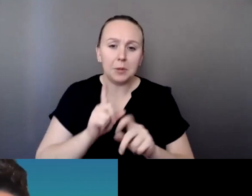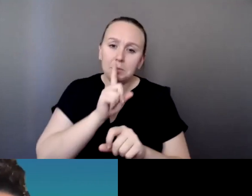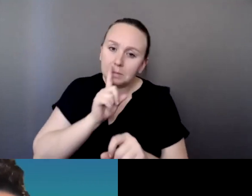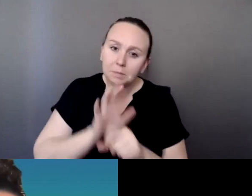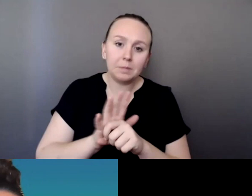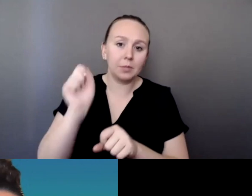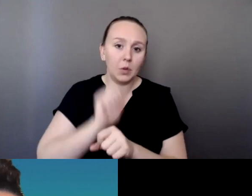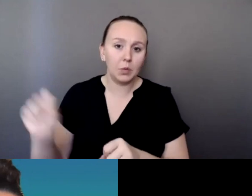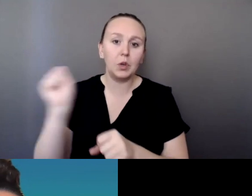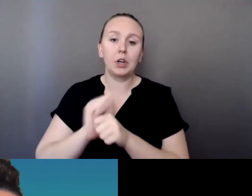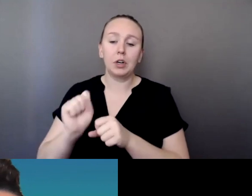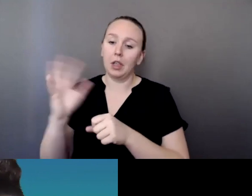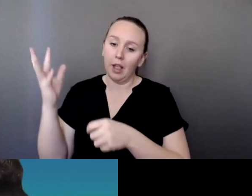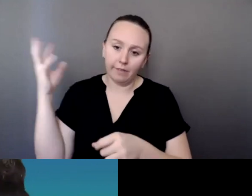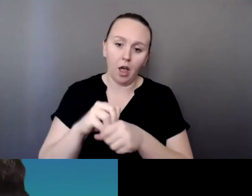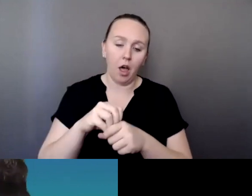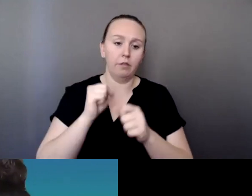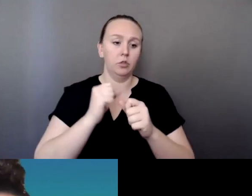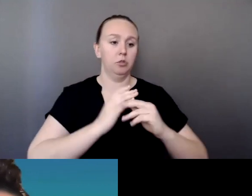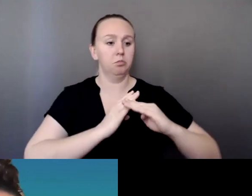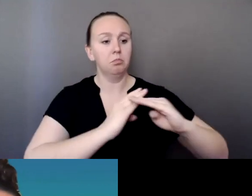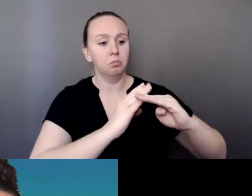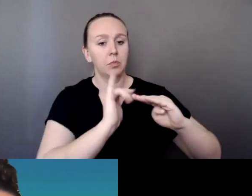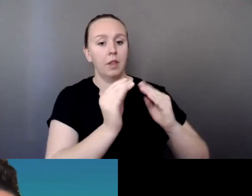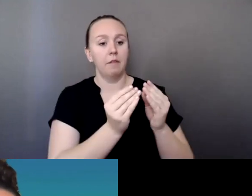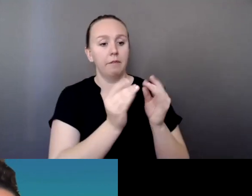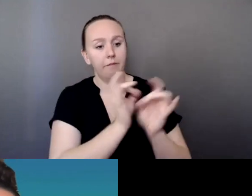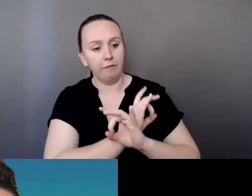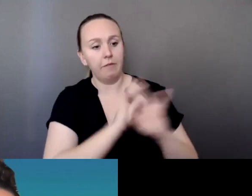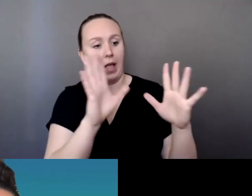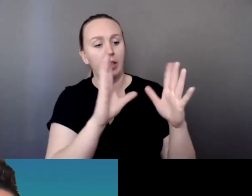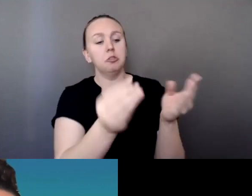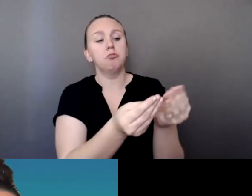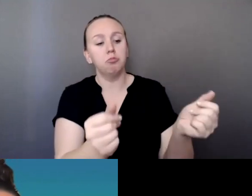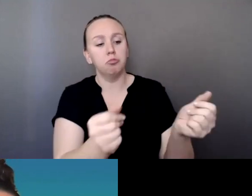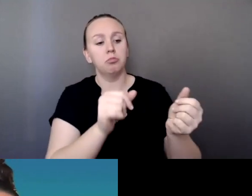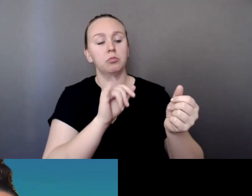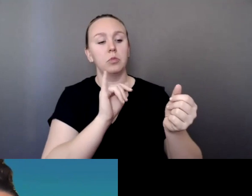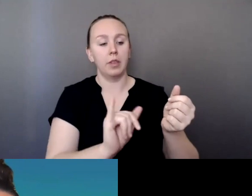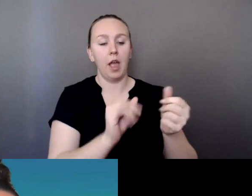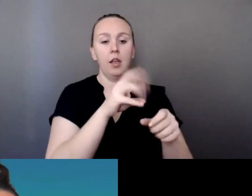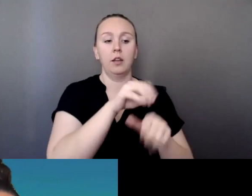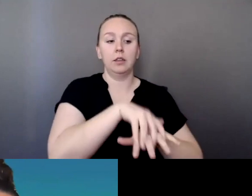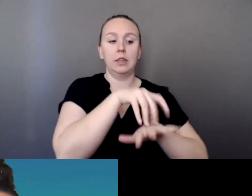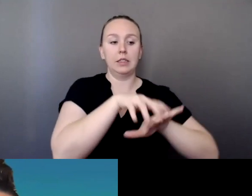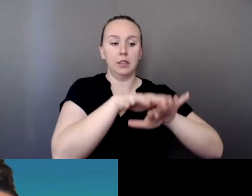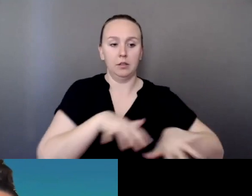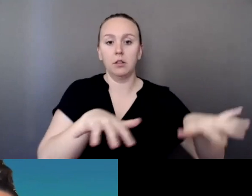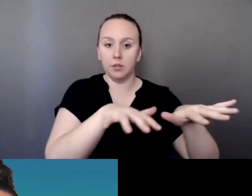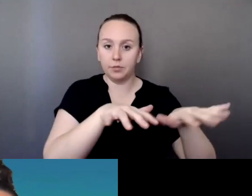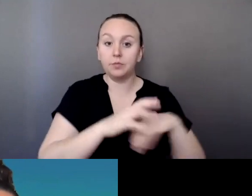lives and their work to mitigating this violence in Indian country. And I recognize that I'm just carrying